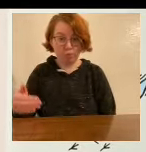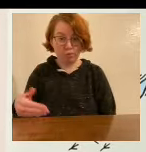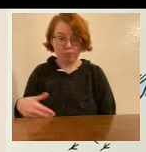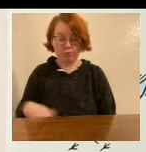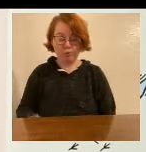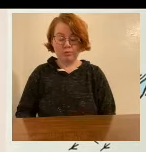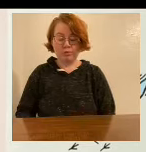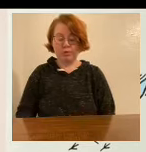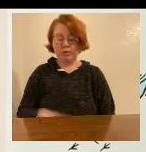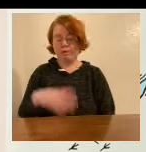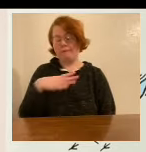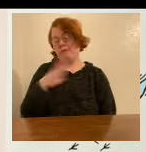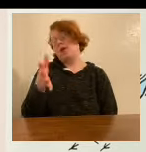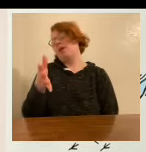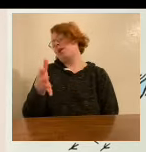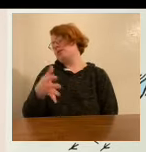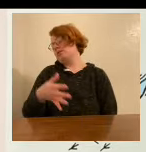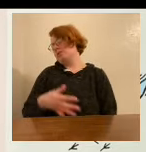Fine.